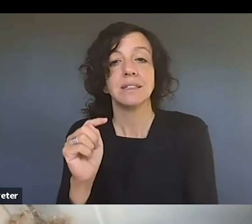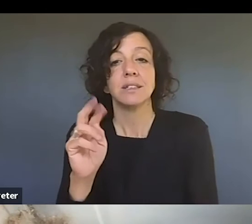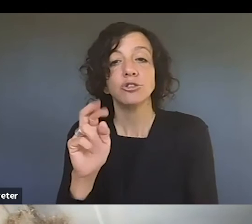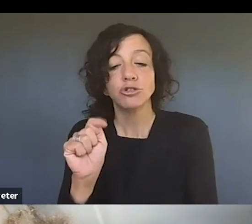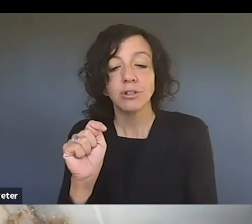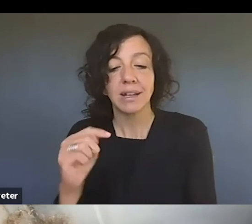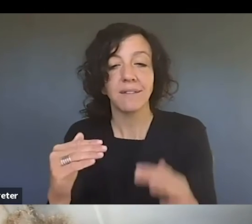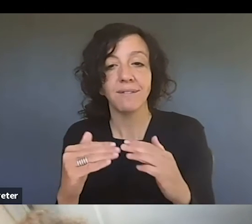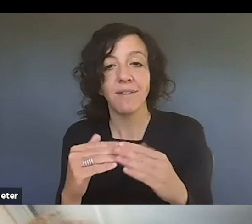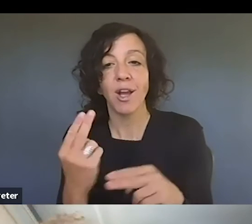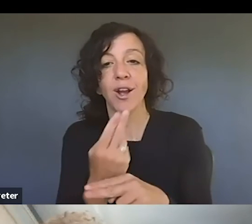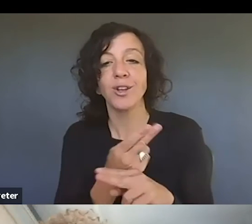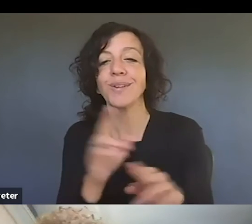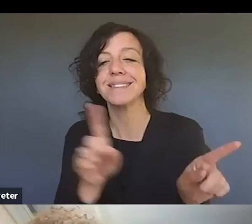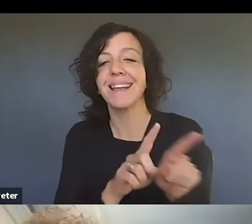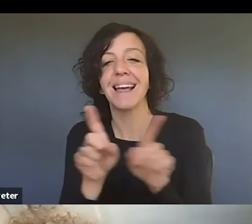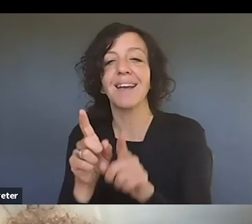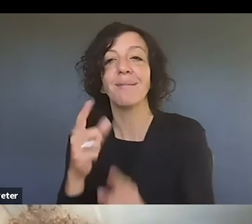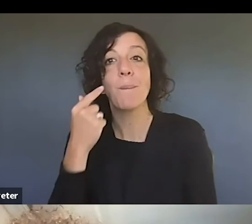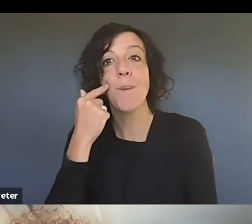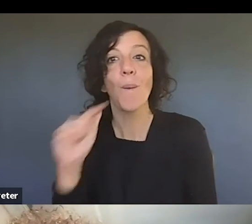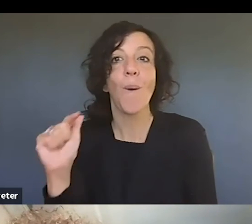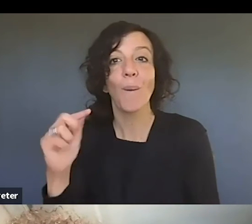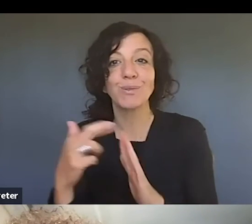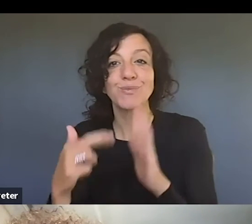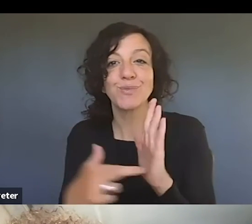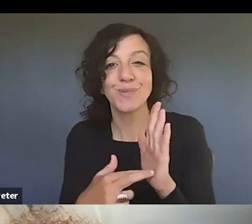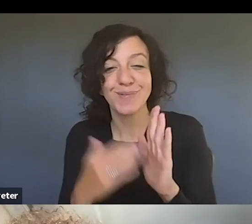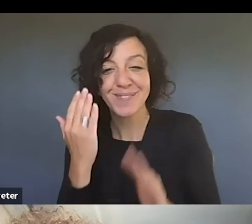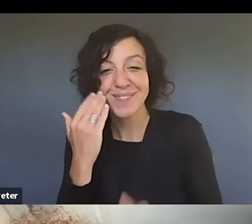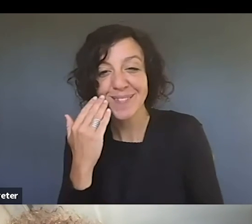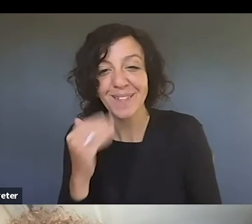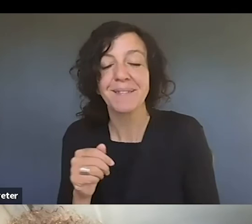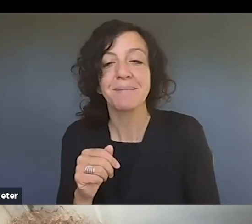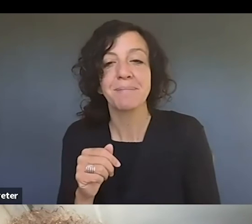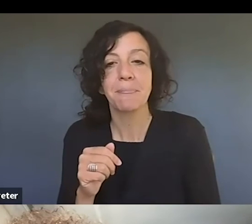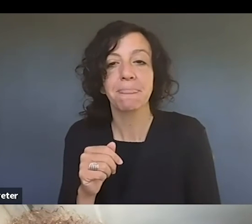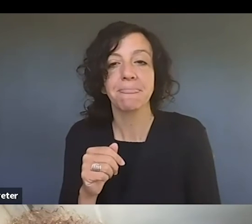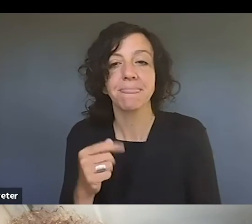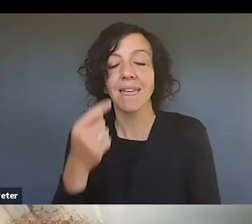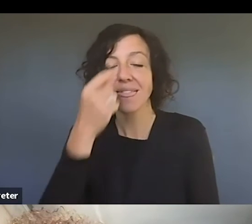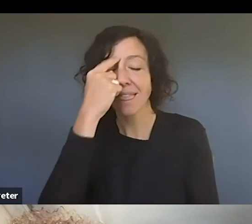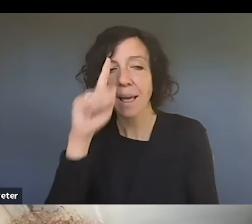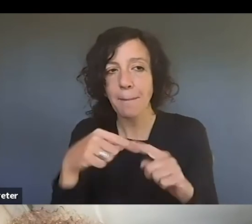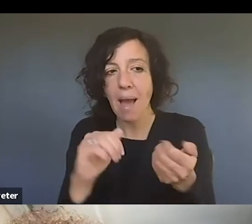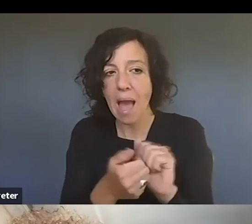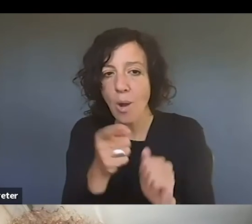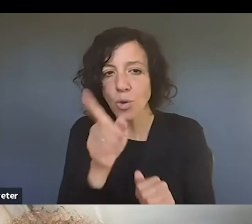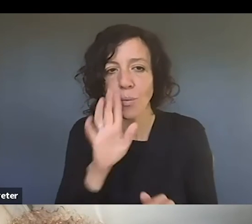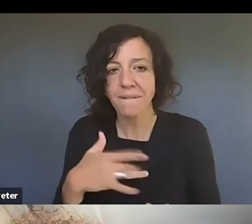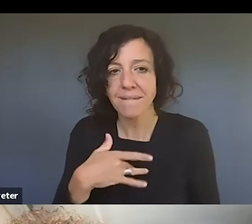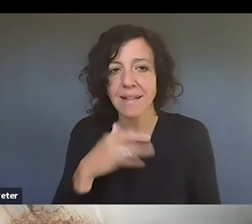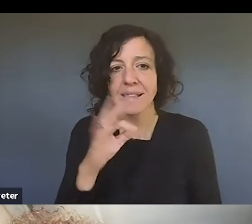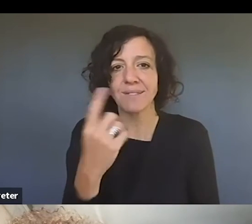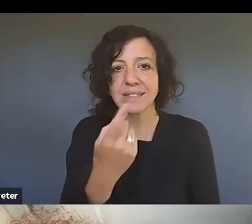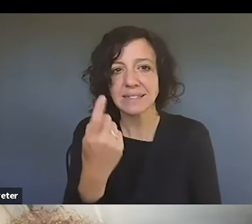of as the golden rule. Um, you know, um, think about how you would feel if somebody used your work, the